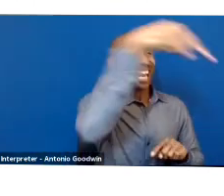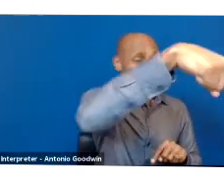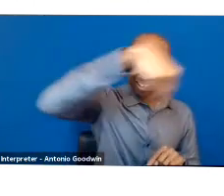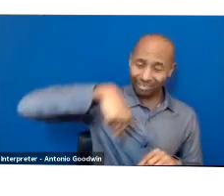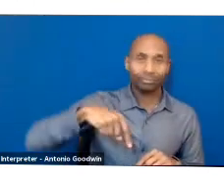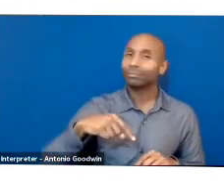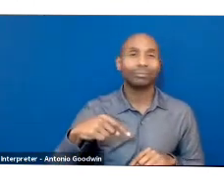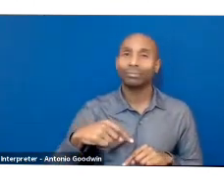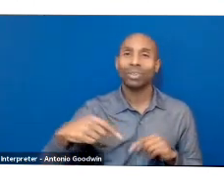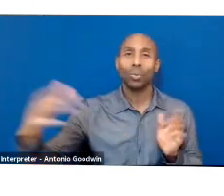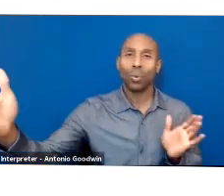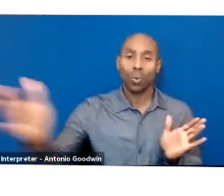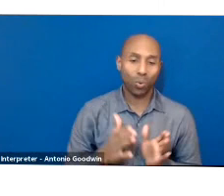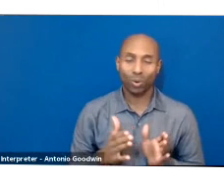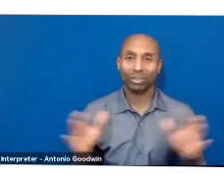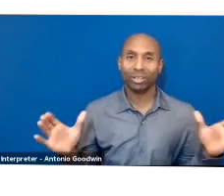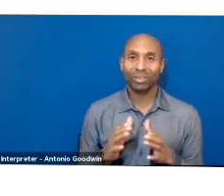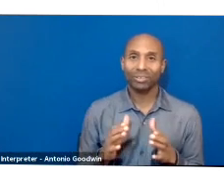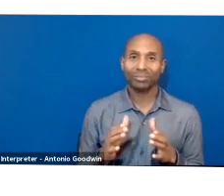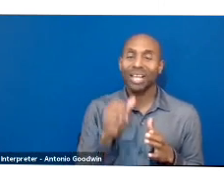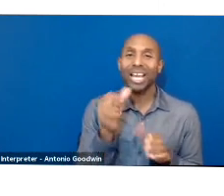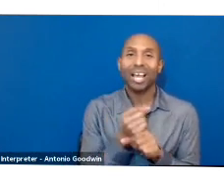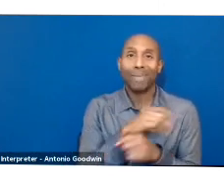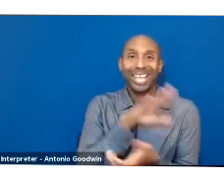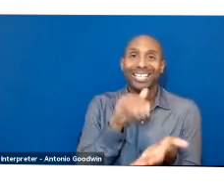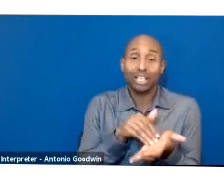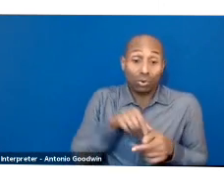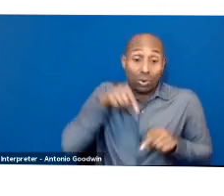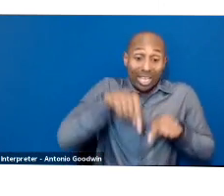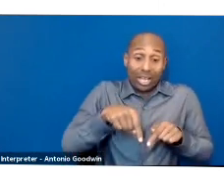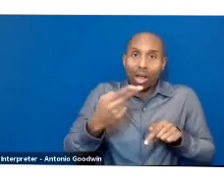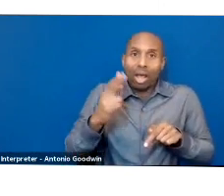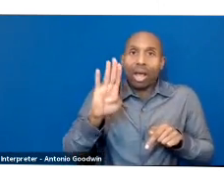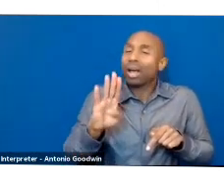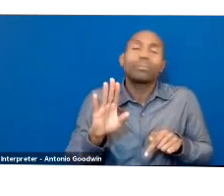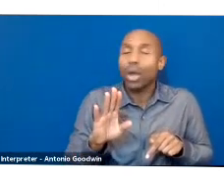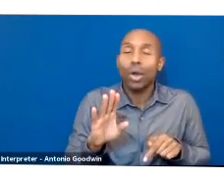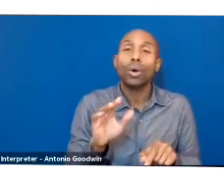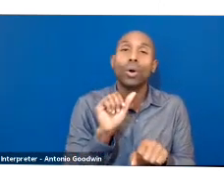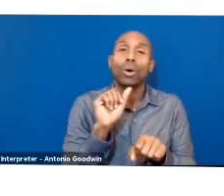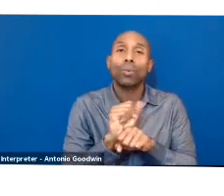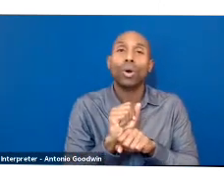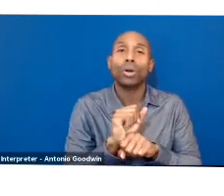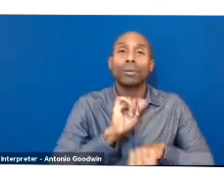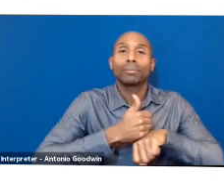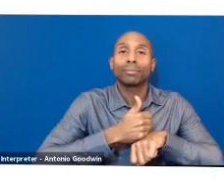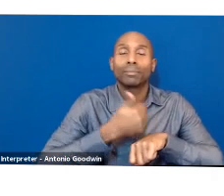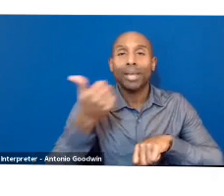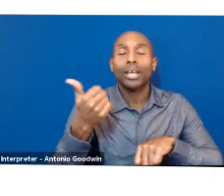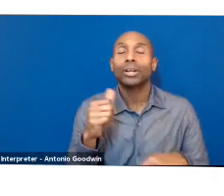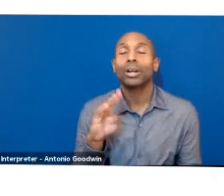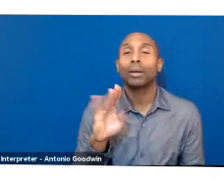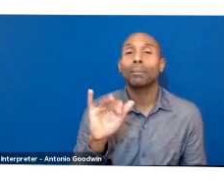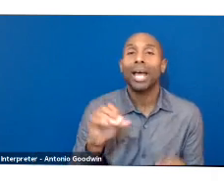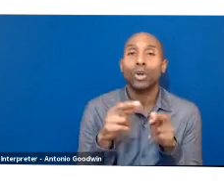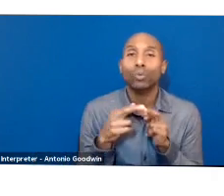And think about working within bioregions and supporting and uplifting local economies. So not only scaling